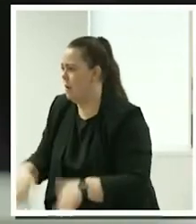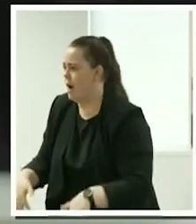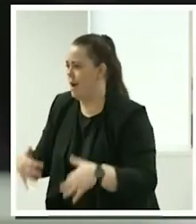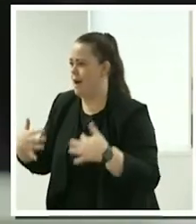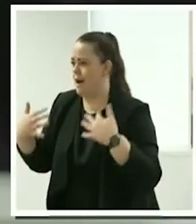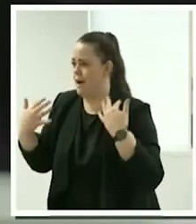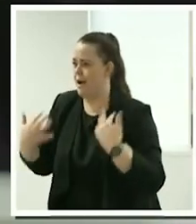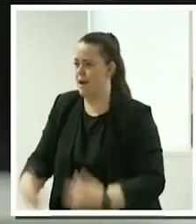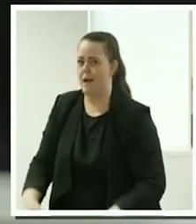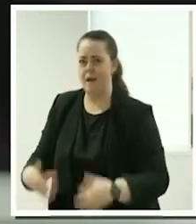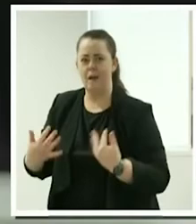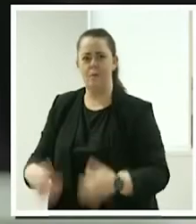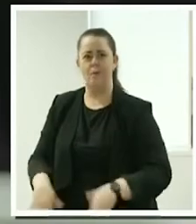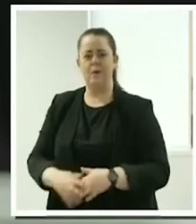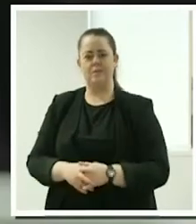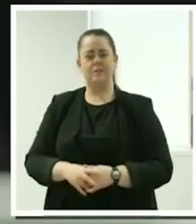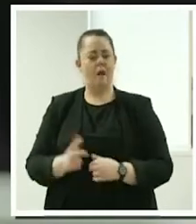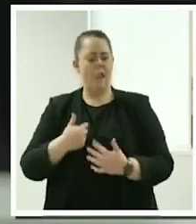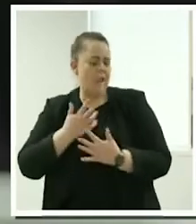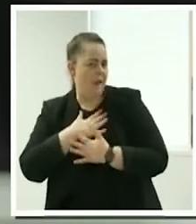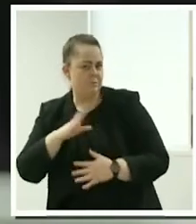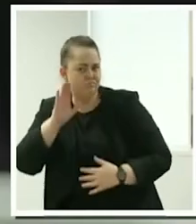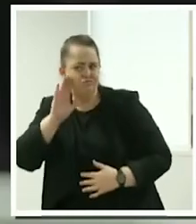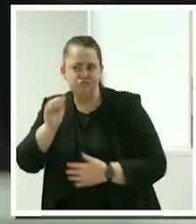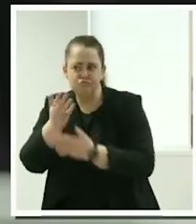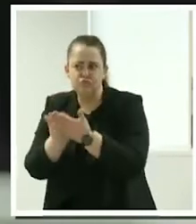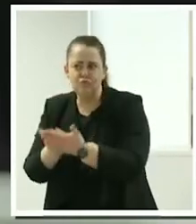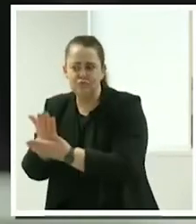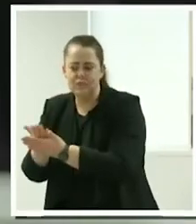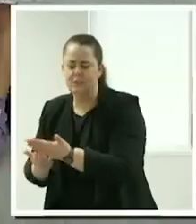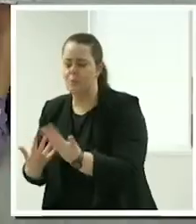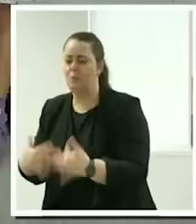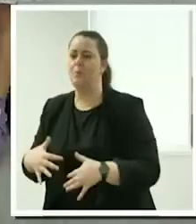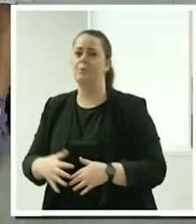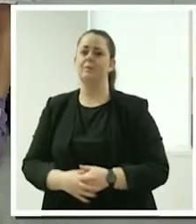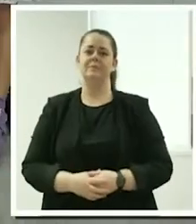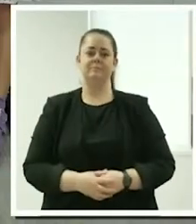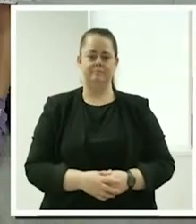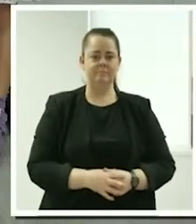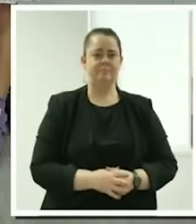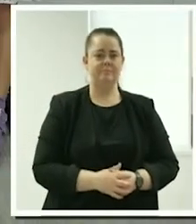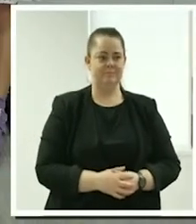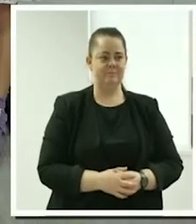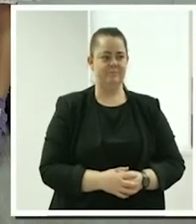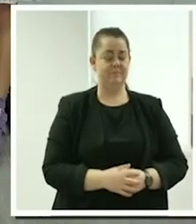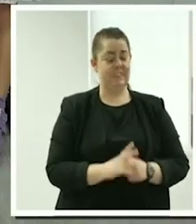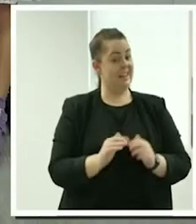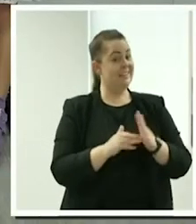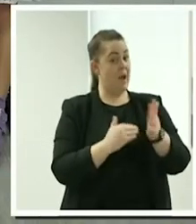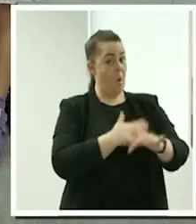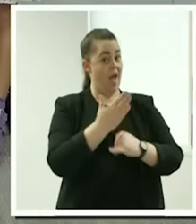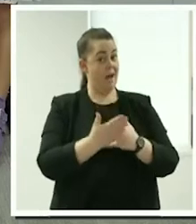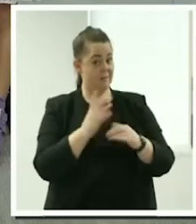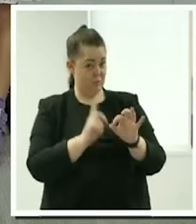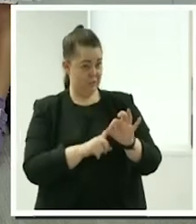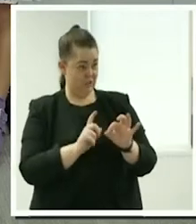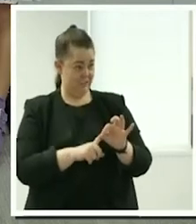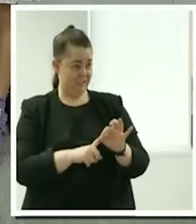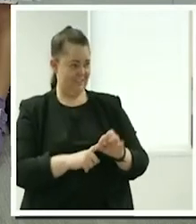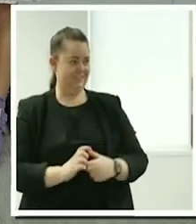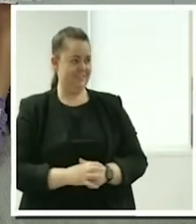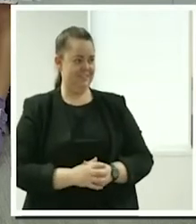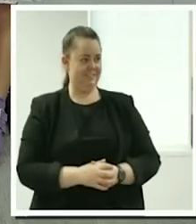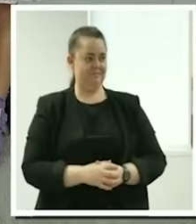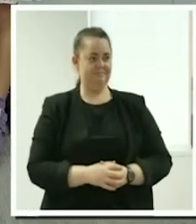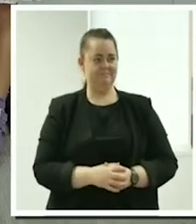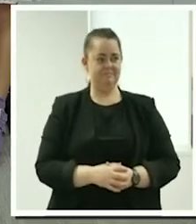and you know i love to hear them and yeah so okay because i've got to go to the last question now i'm going to ask all three